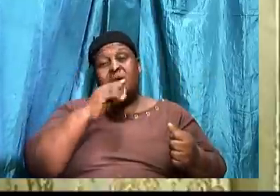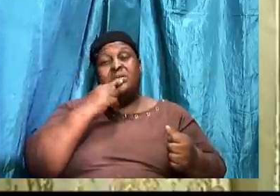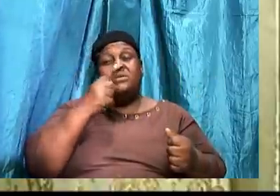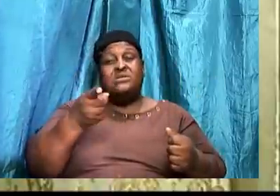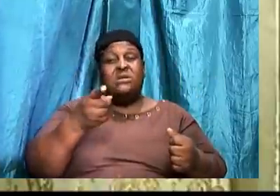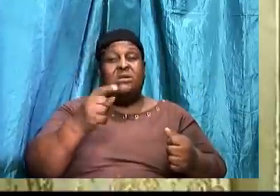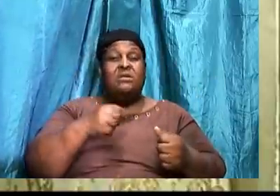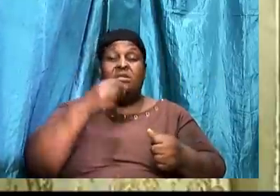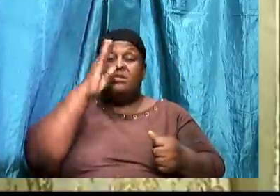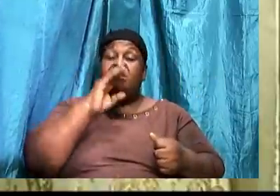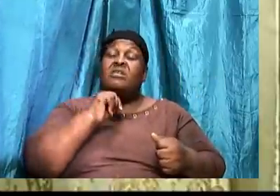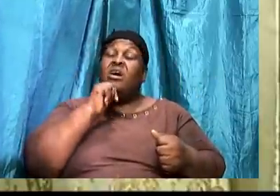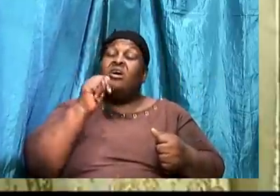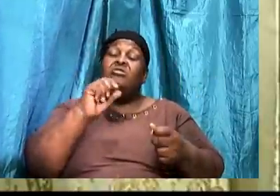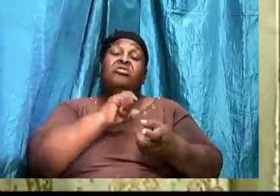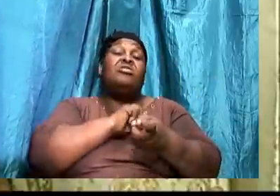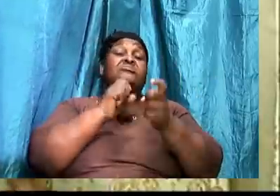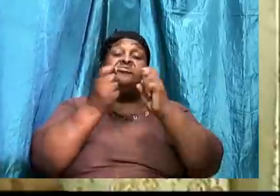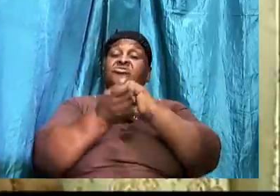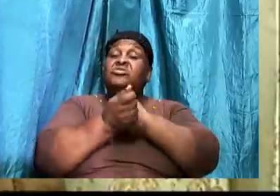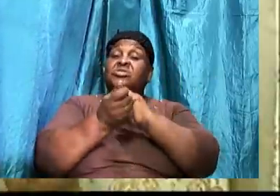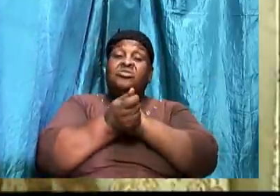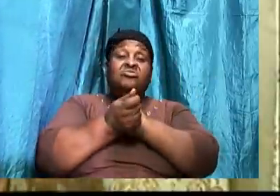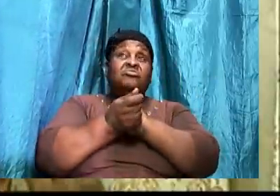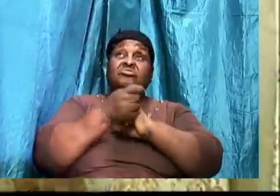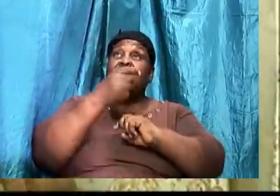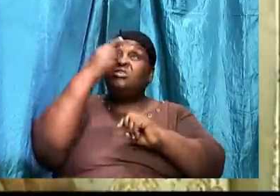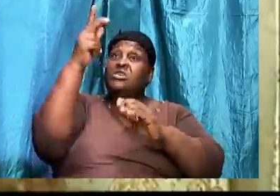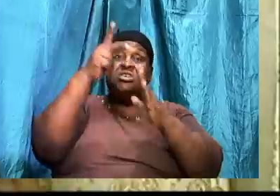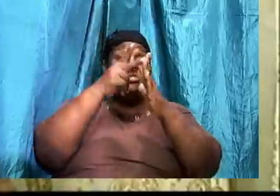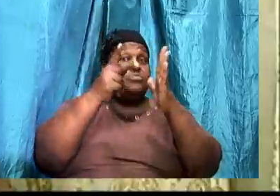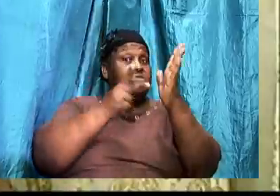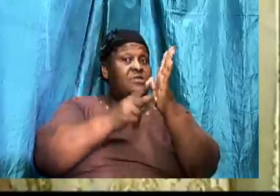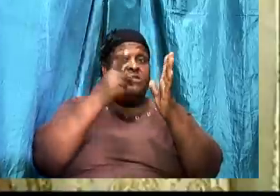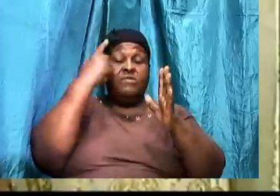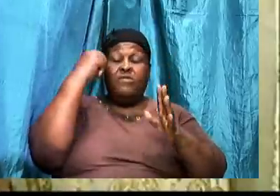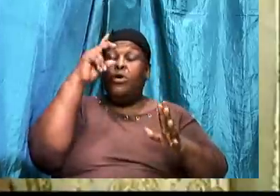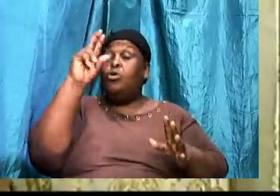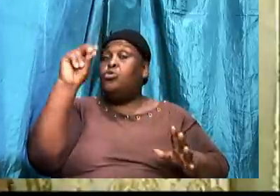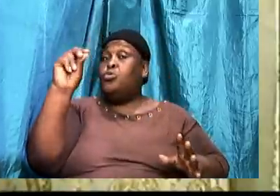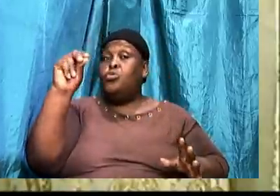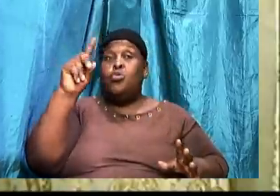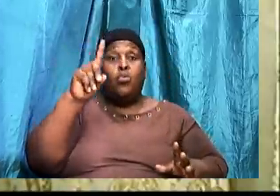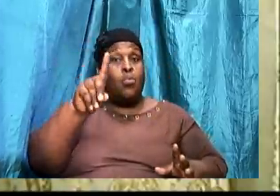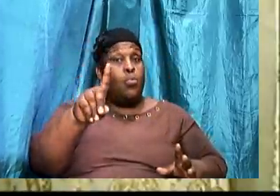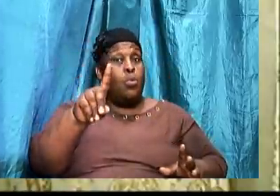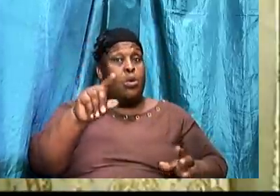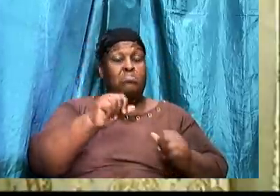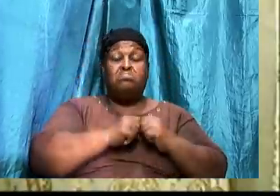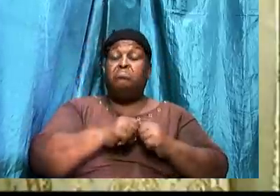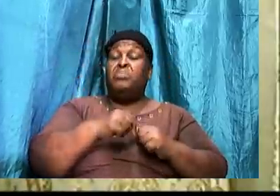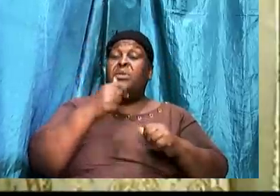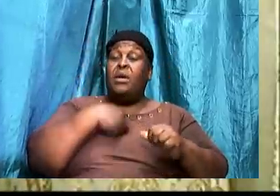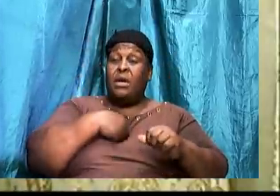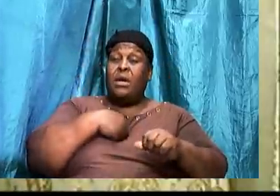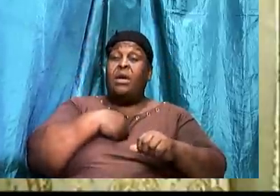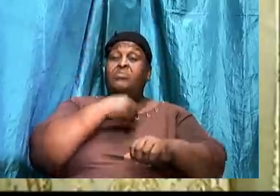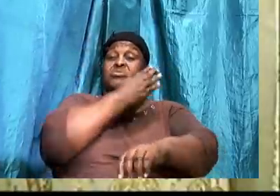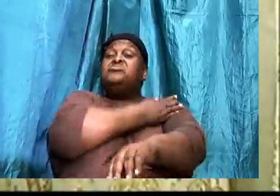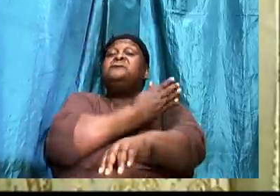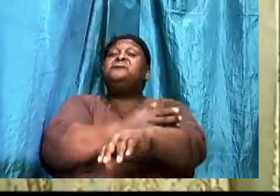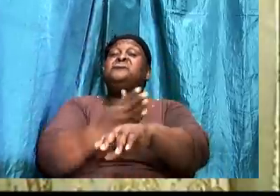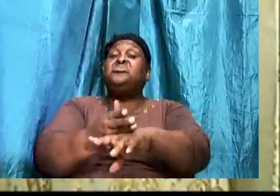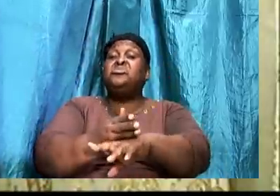We have got to come into alignment with him. I must decrease. And, Christ. Must increase.